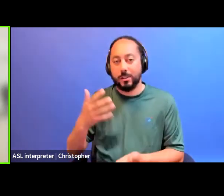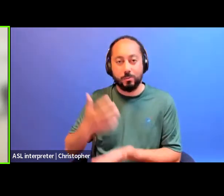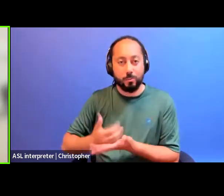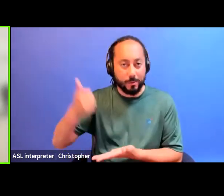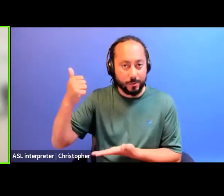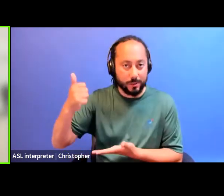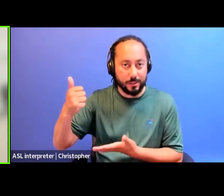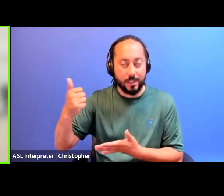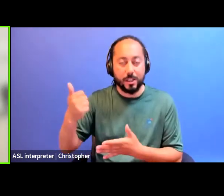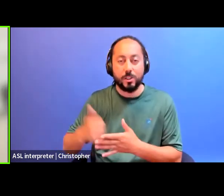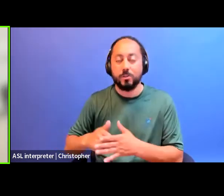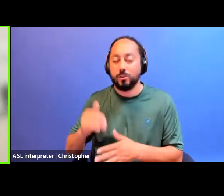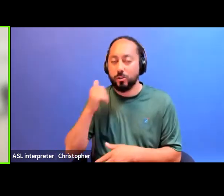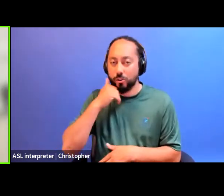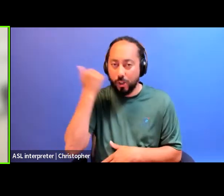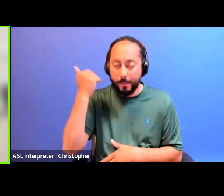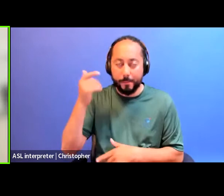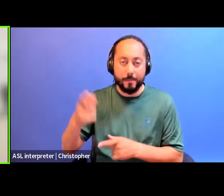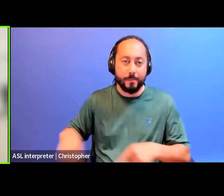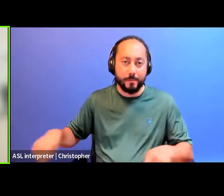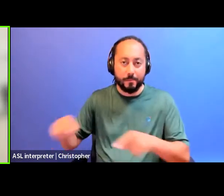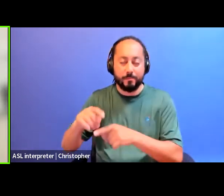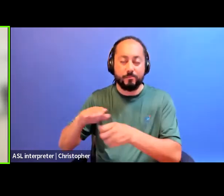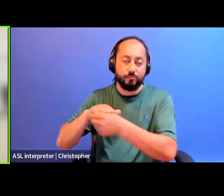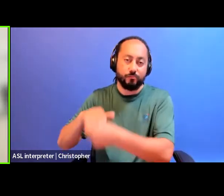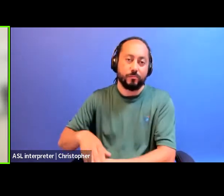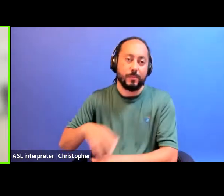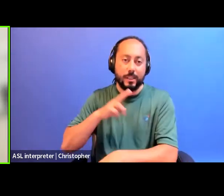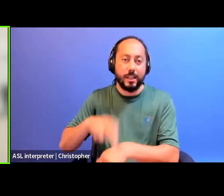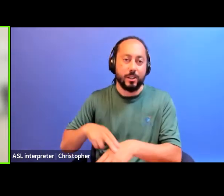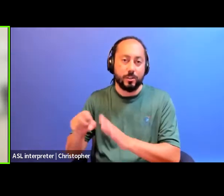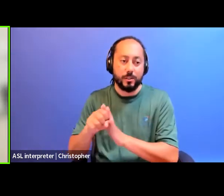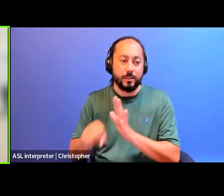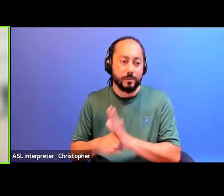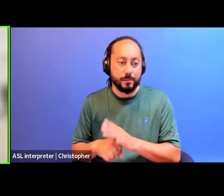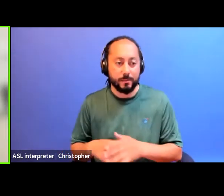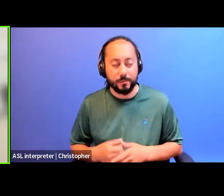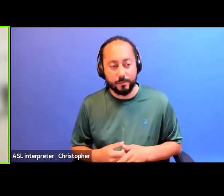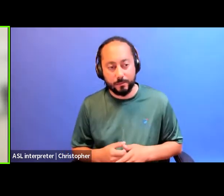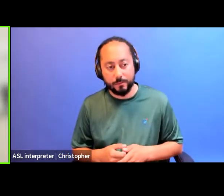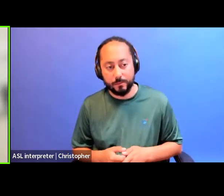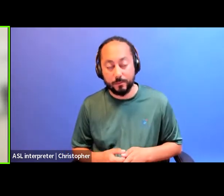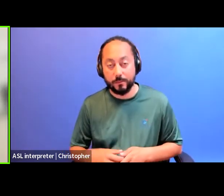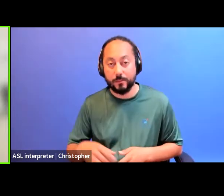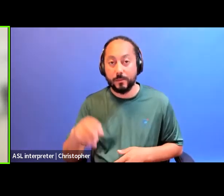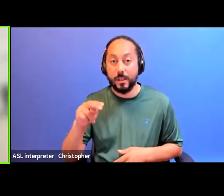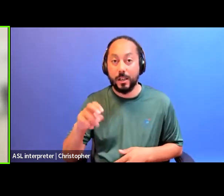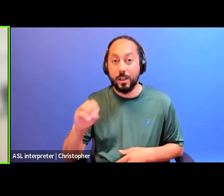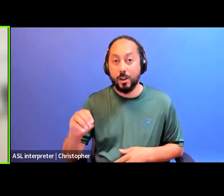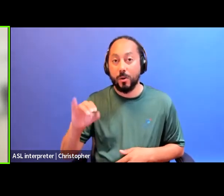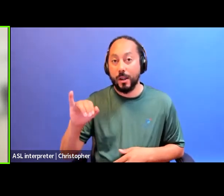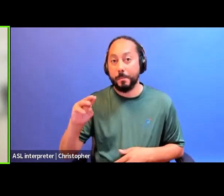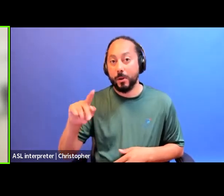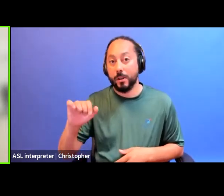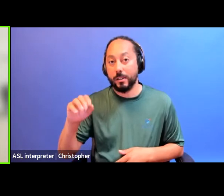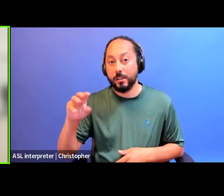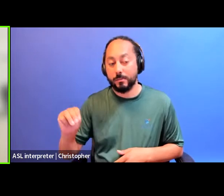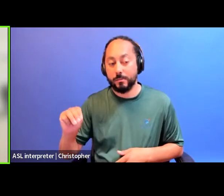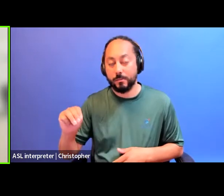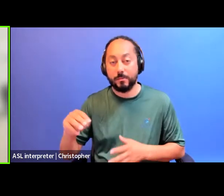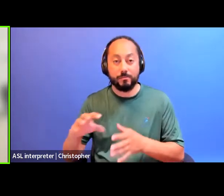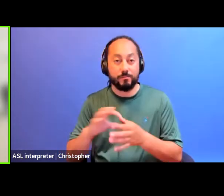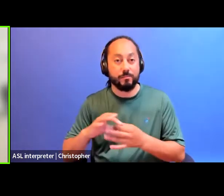subordinate nation states. The financialization of new imperialism is coordinated by international